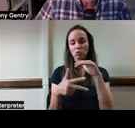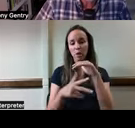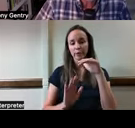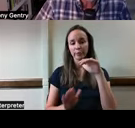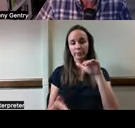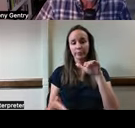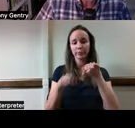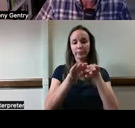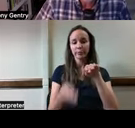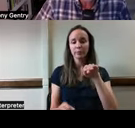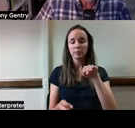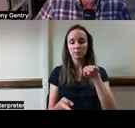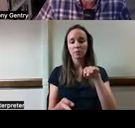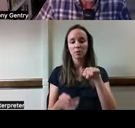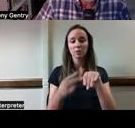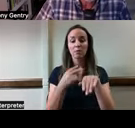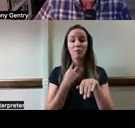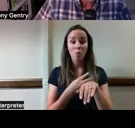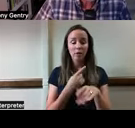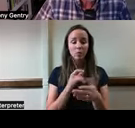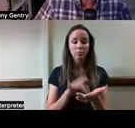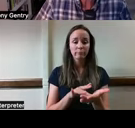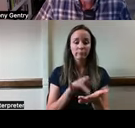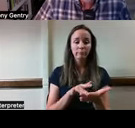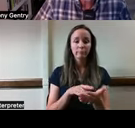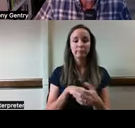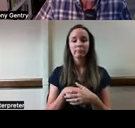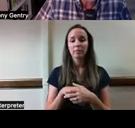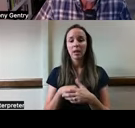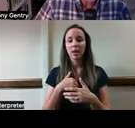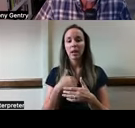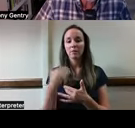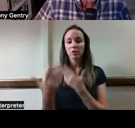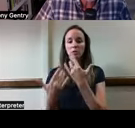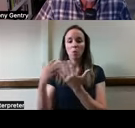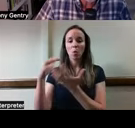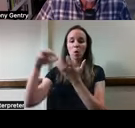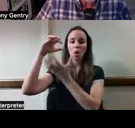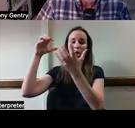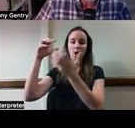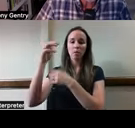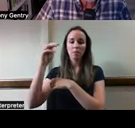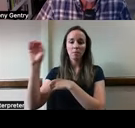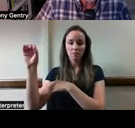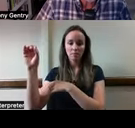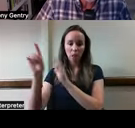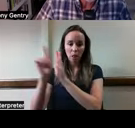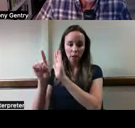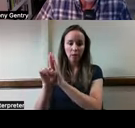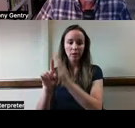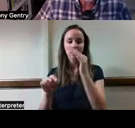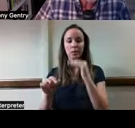through the phone by voice or tap, two lamps controlled by a connection smart outlet outlet